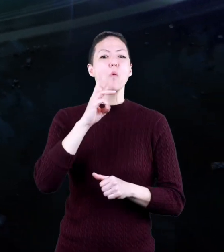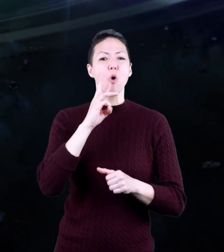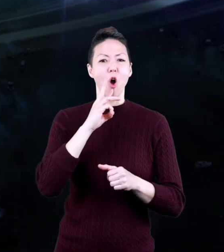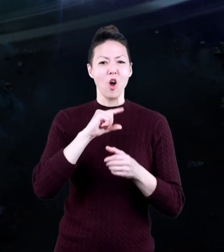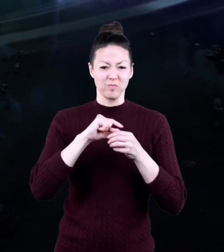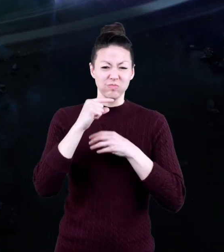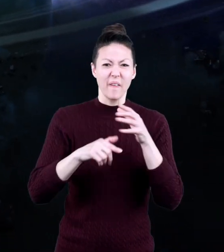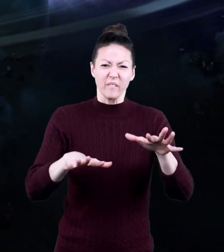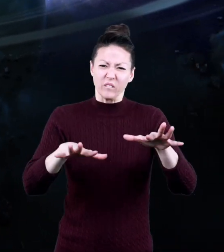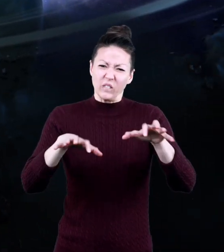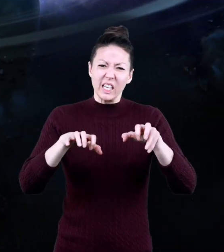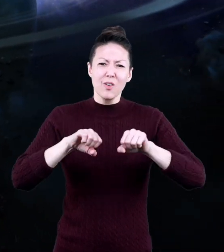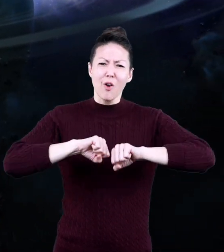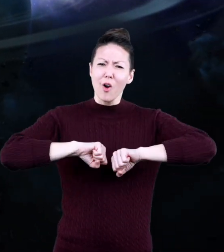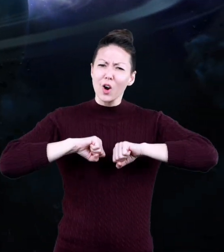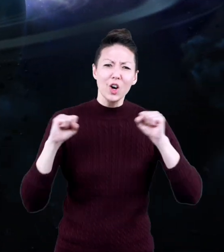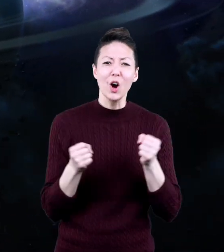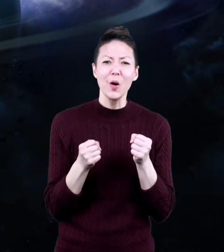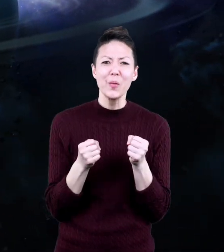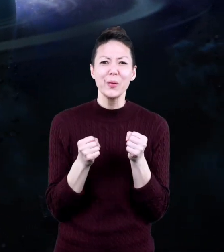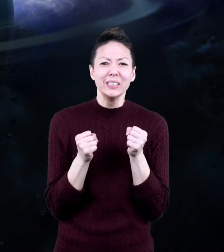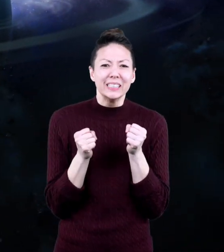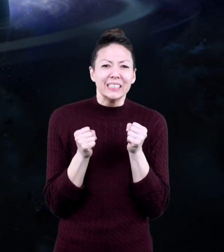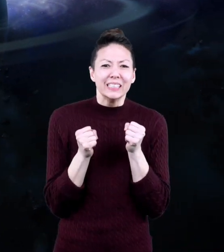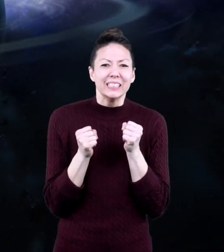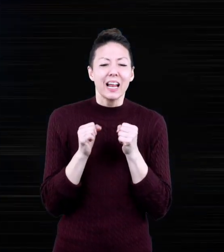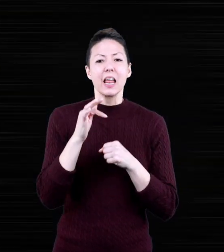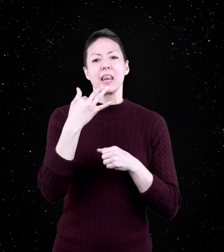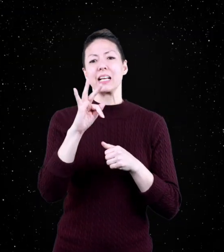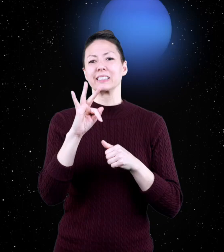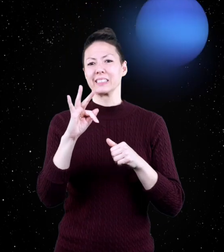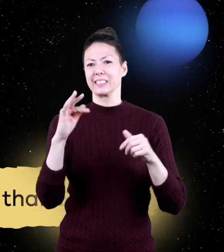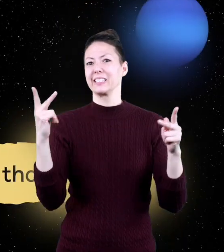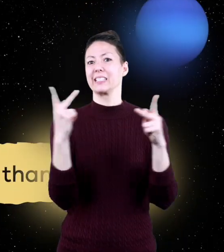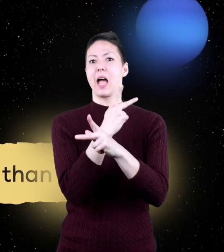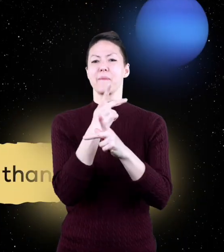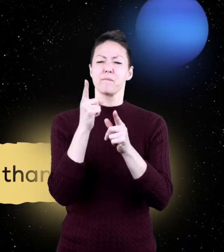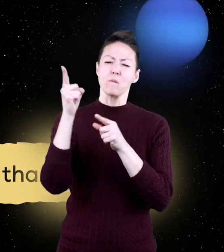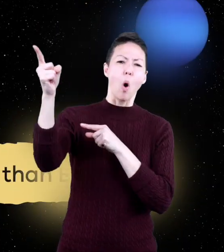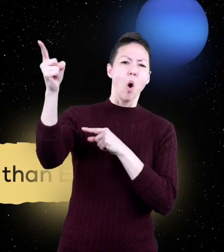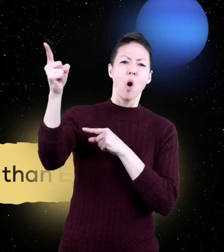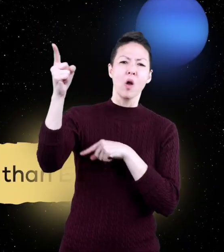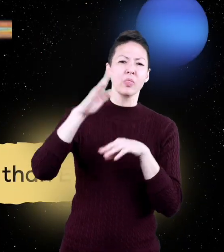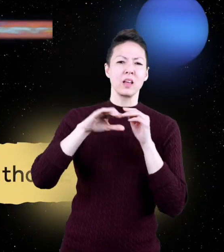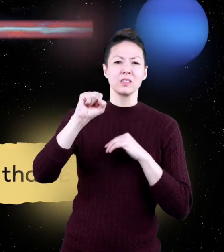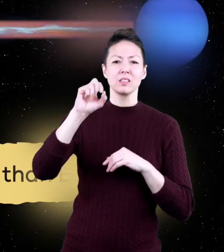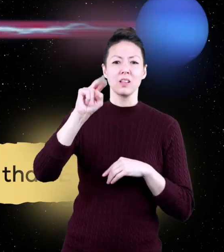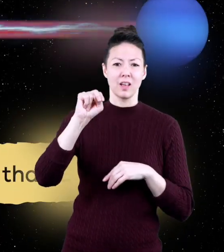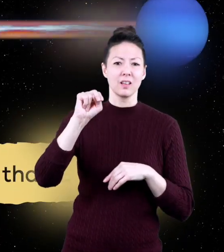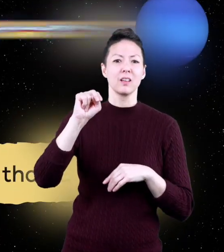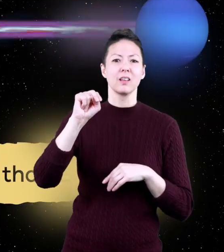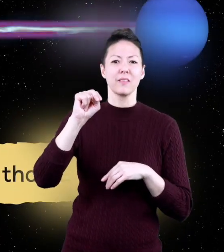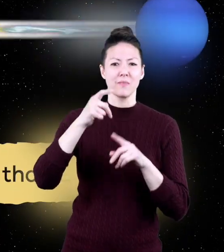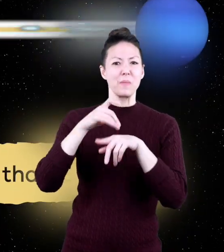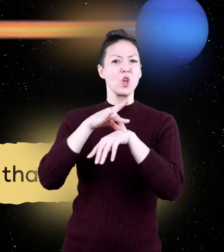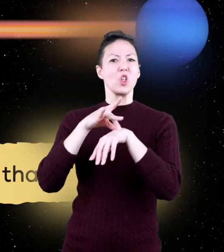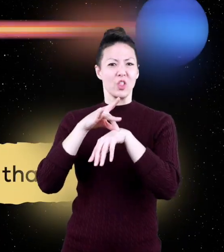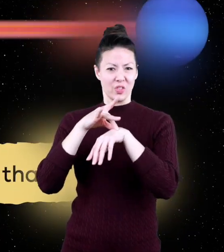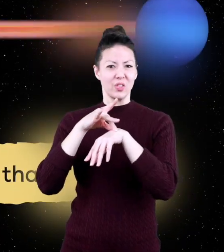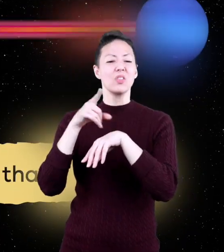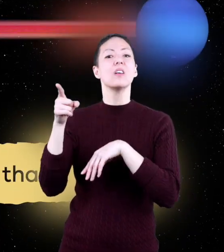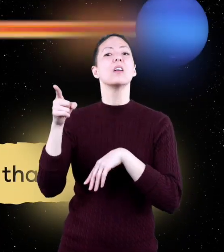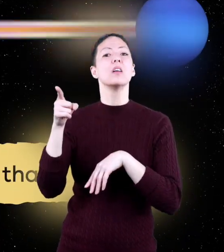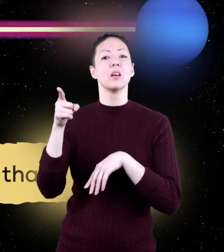It is made up of mostly water and it's freezing cold. It is 19 times farther from the sun than Earth.